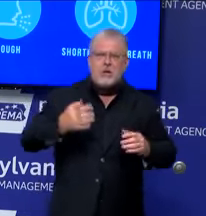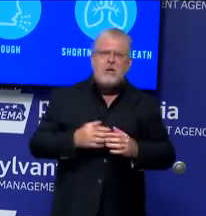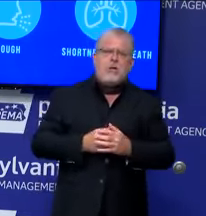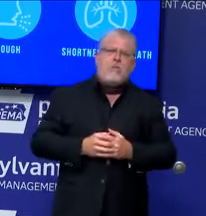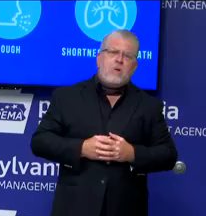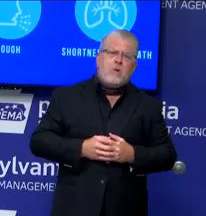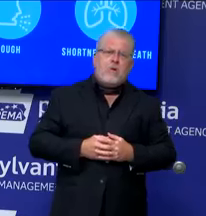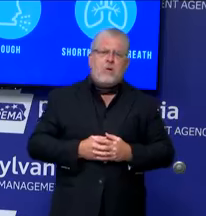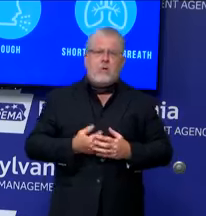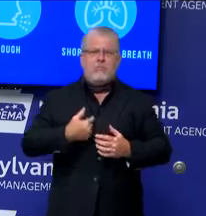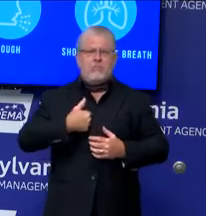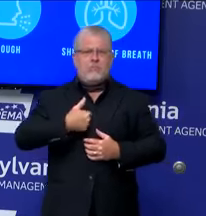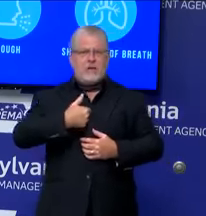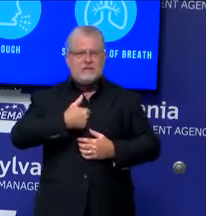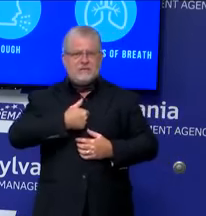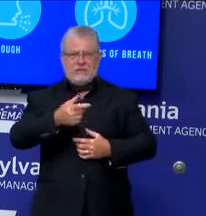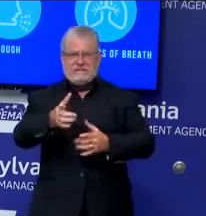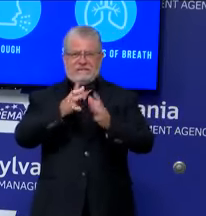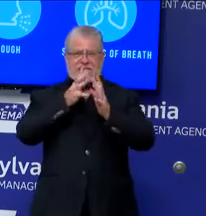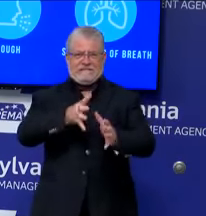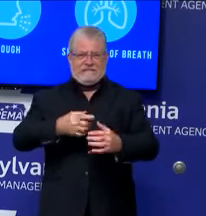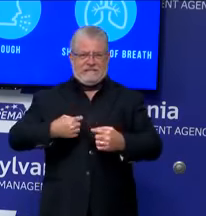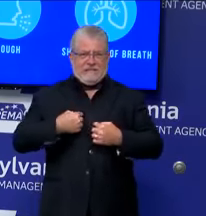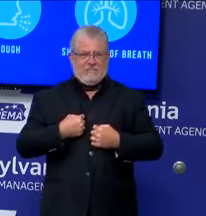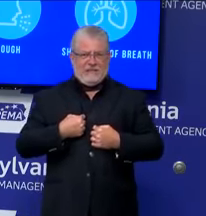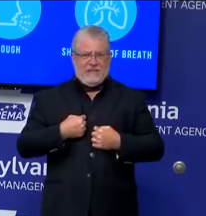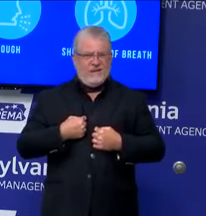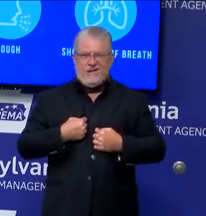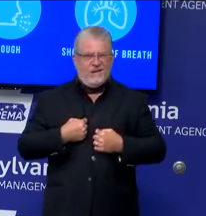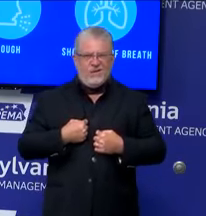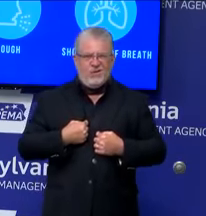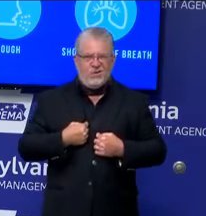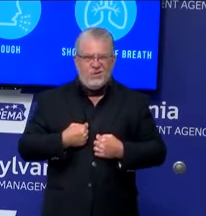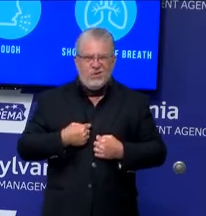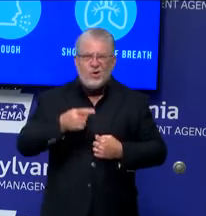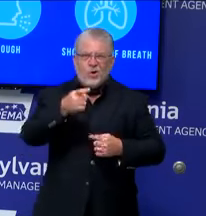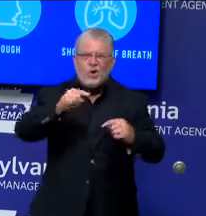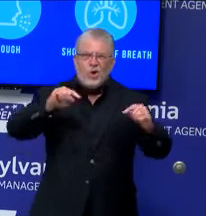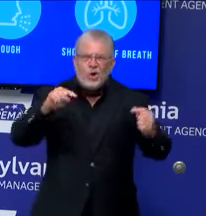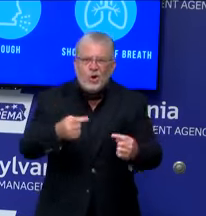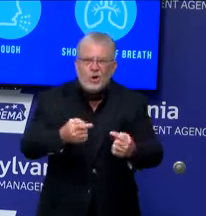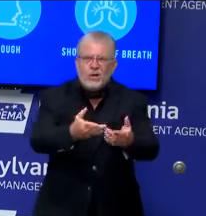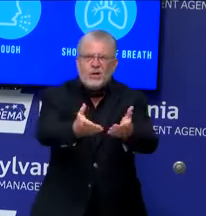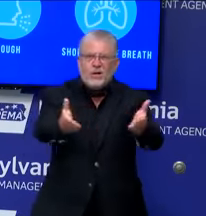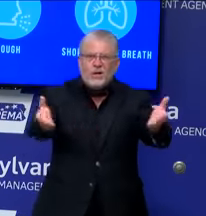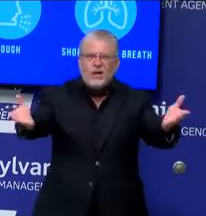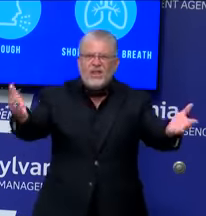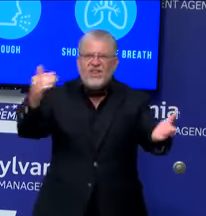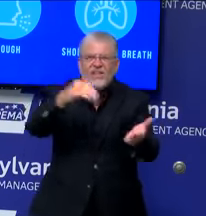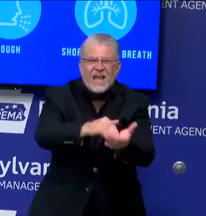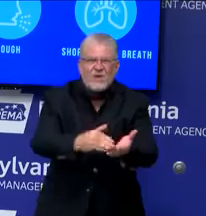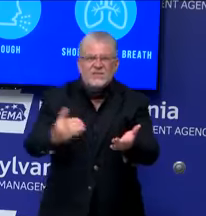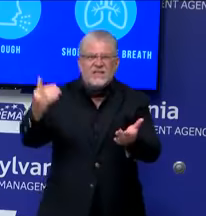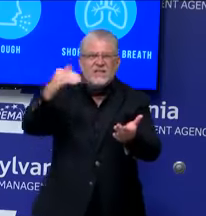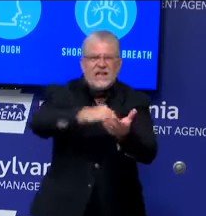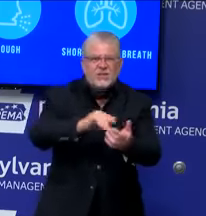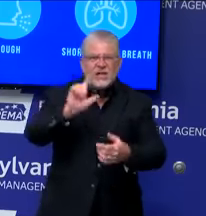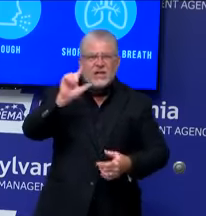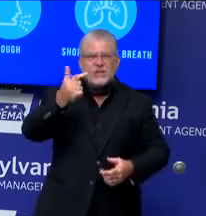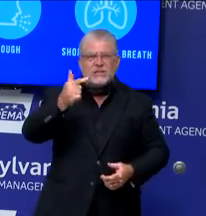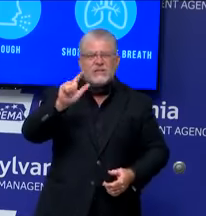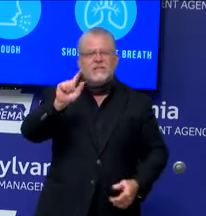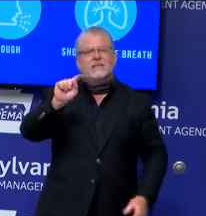with me, they are, in fact, hurting the thousands of LGBTQ Pennsylvanians who suffer